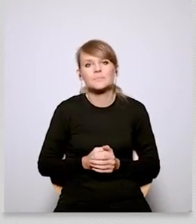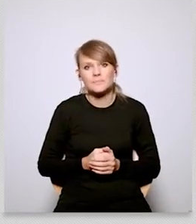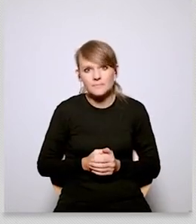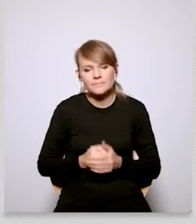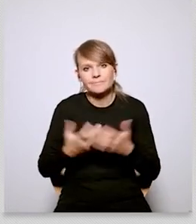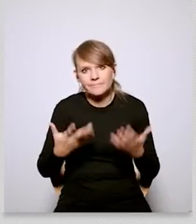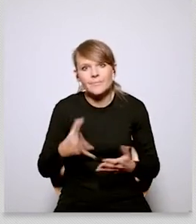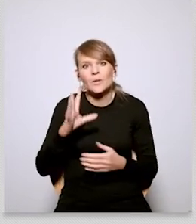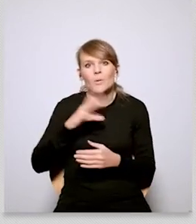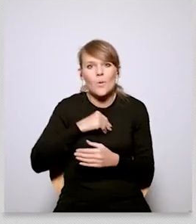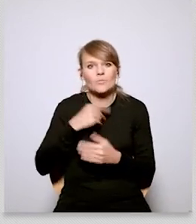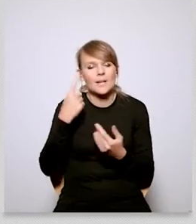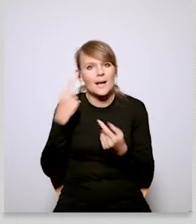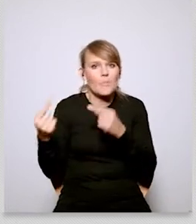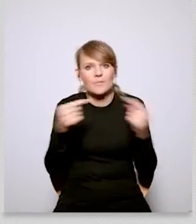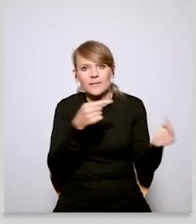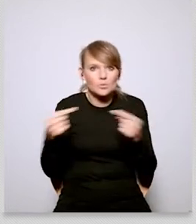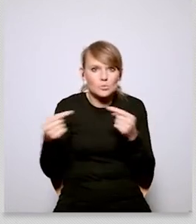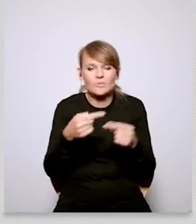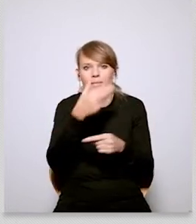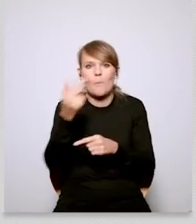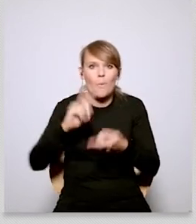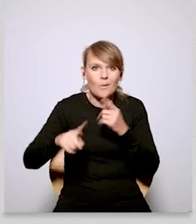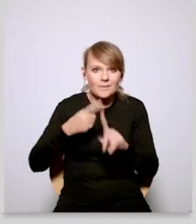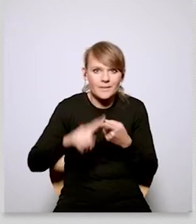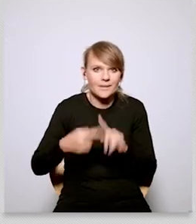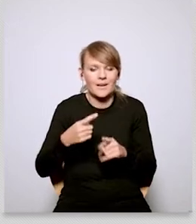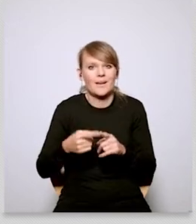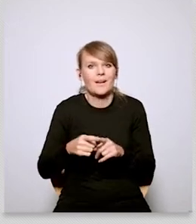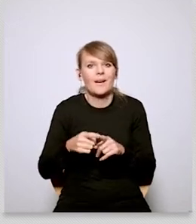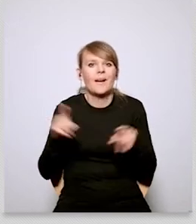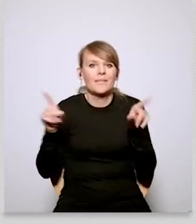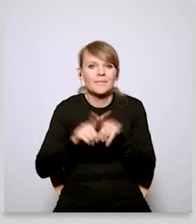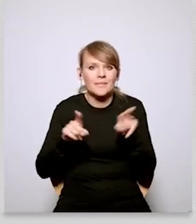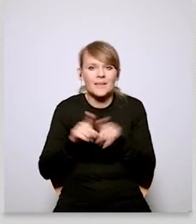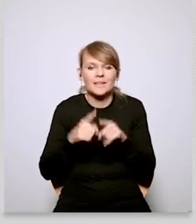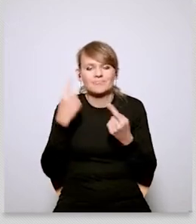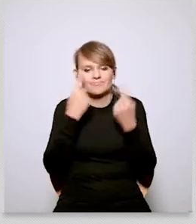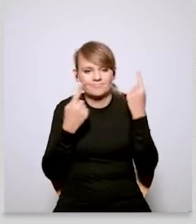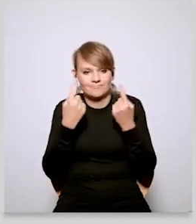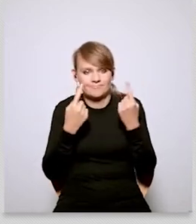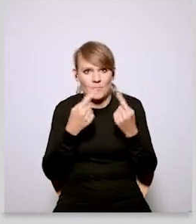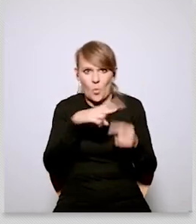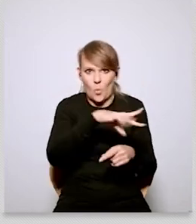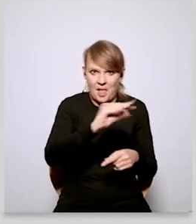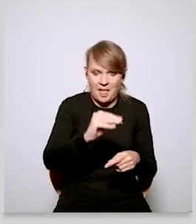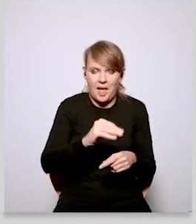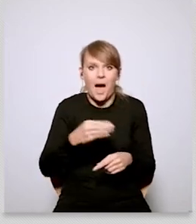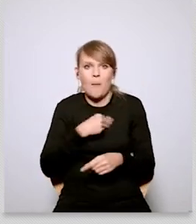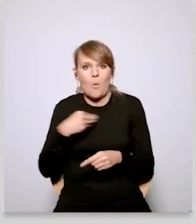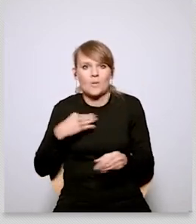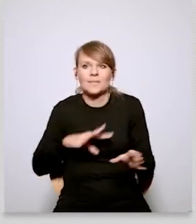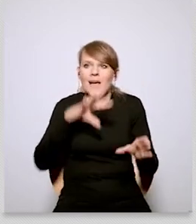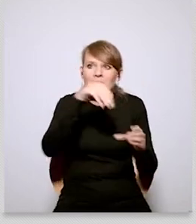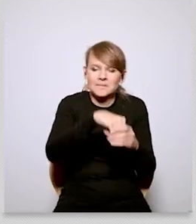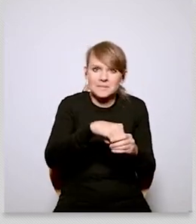so again there is room here for discussing politics and also for discussing